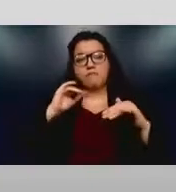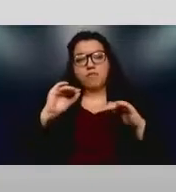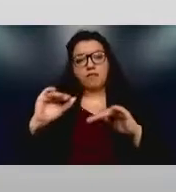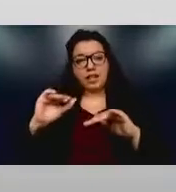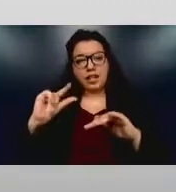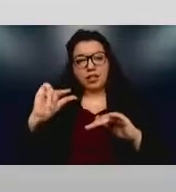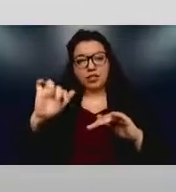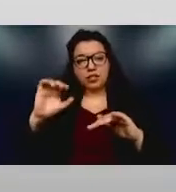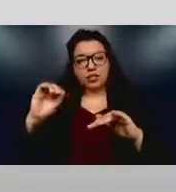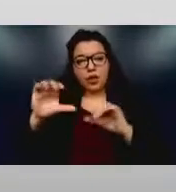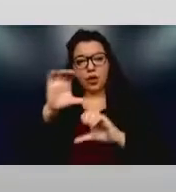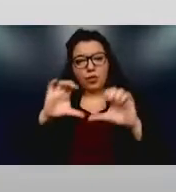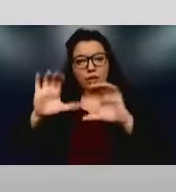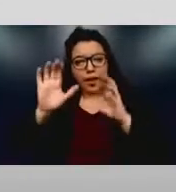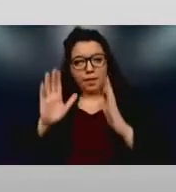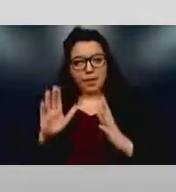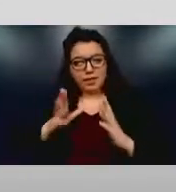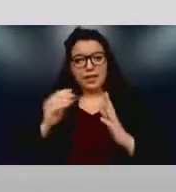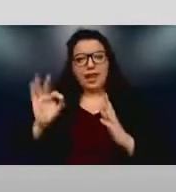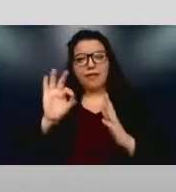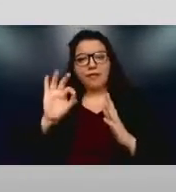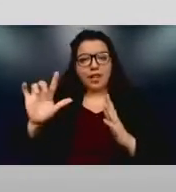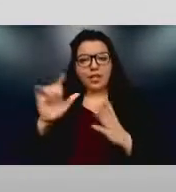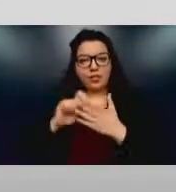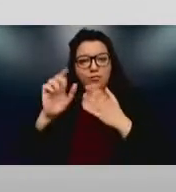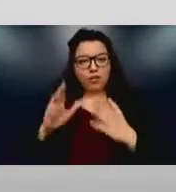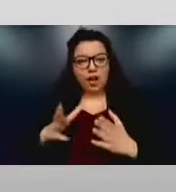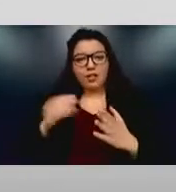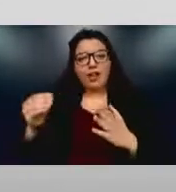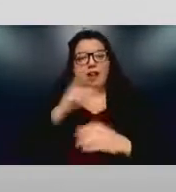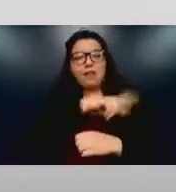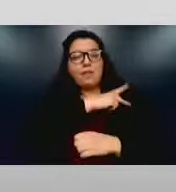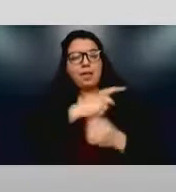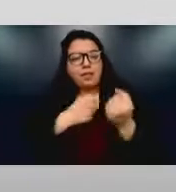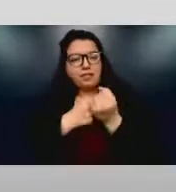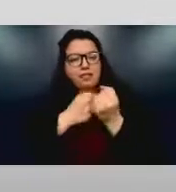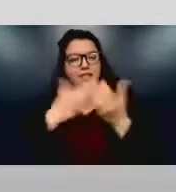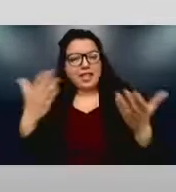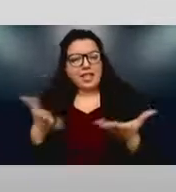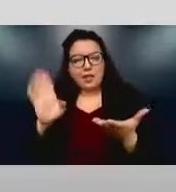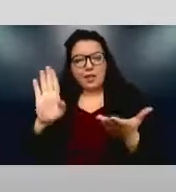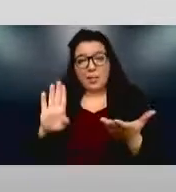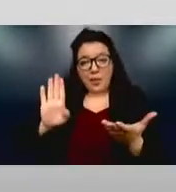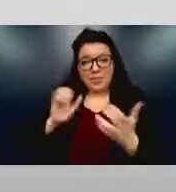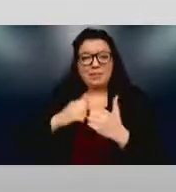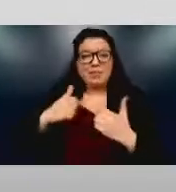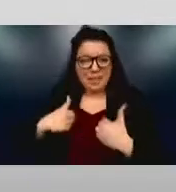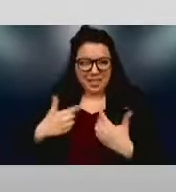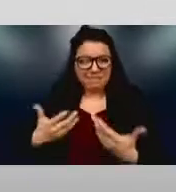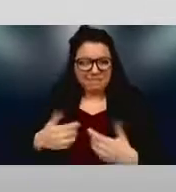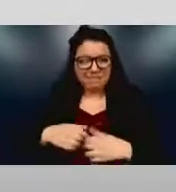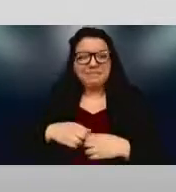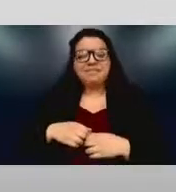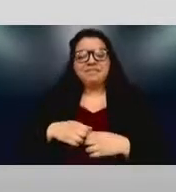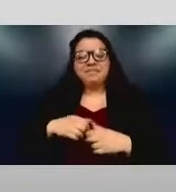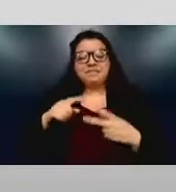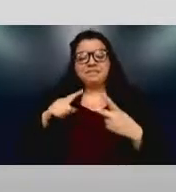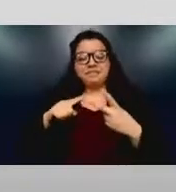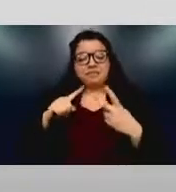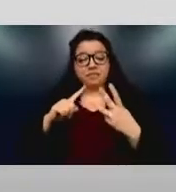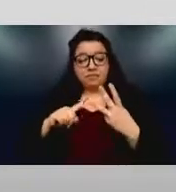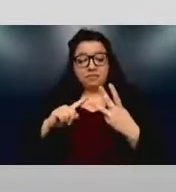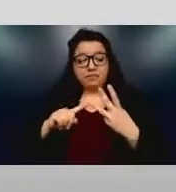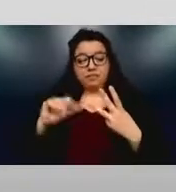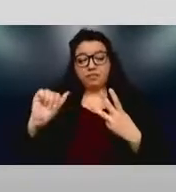freelance science writer and patient advocate here in Boston with me. And Alexis